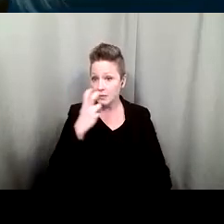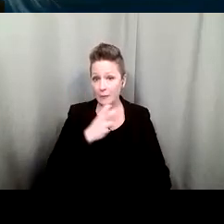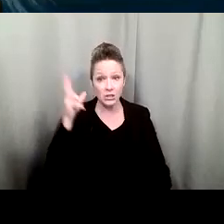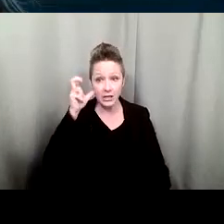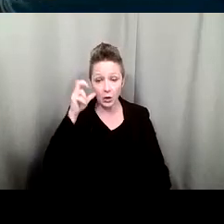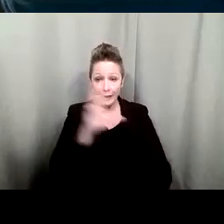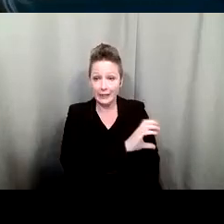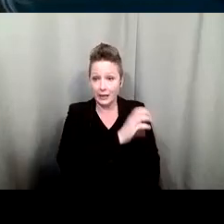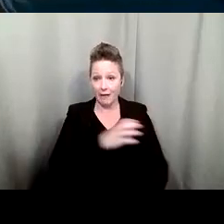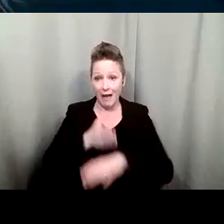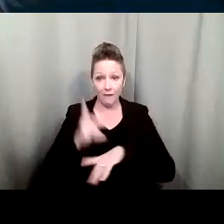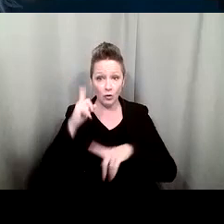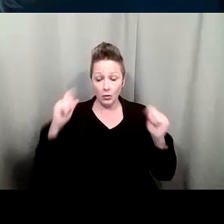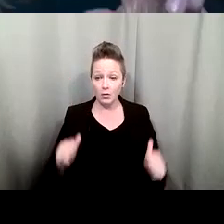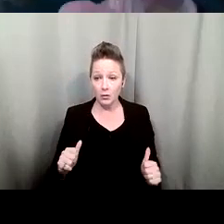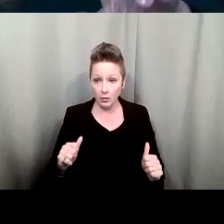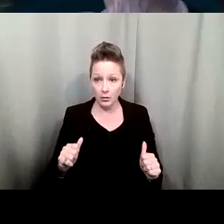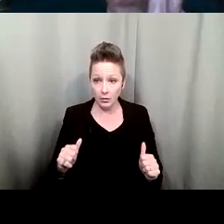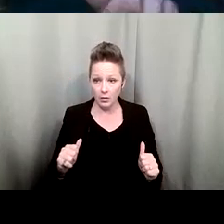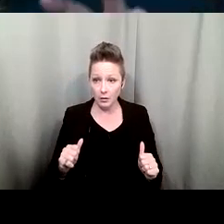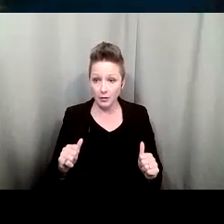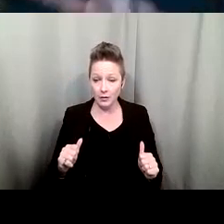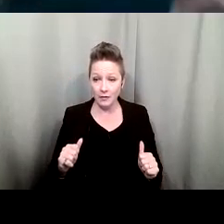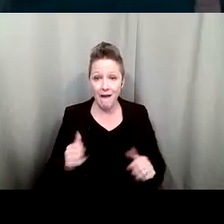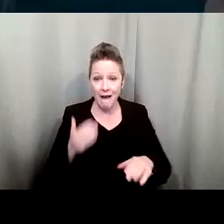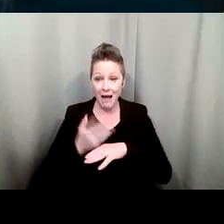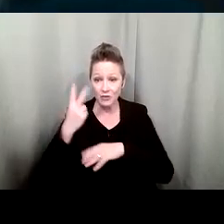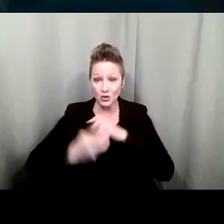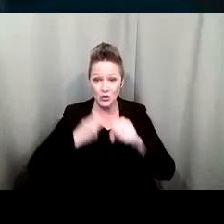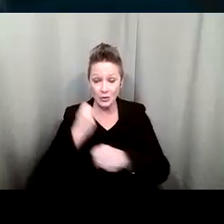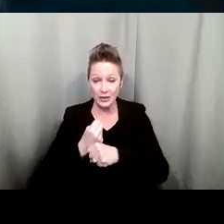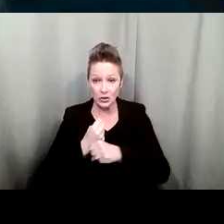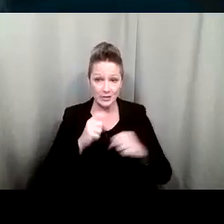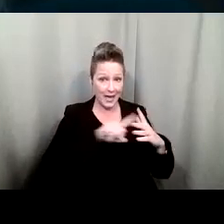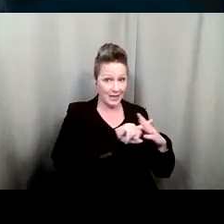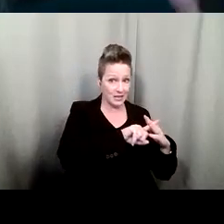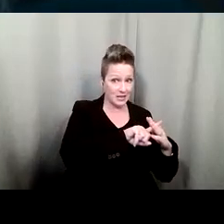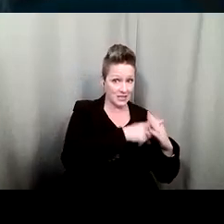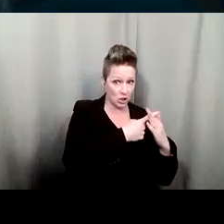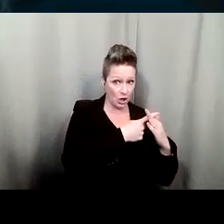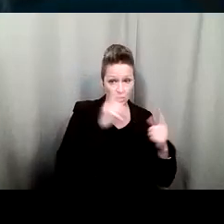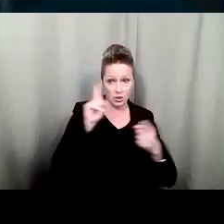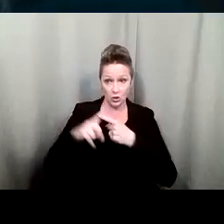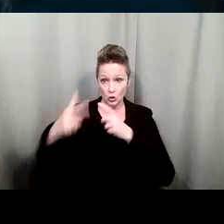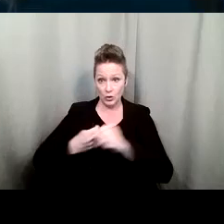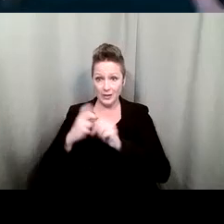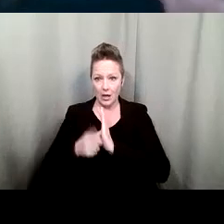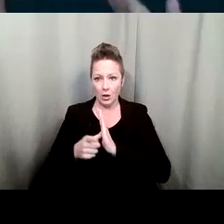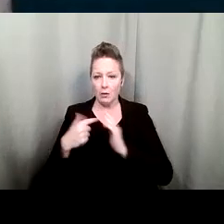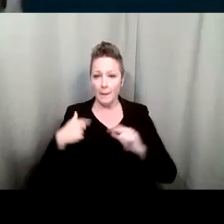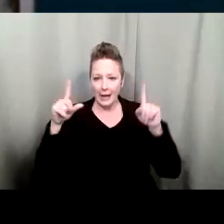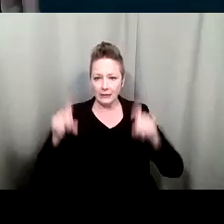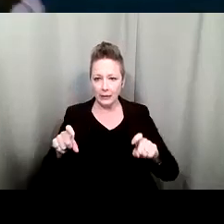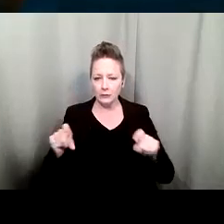hearing. And I tested the same after two years as a cat walked in. What does that tell you?